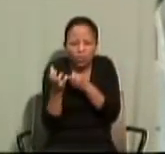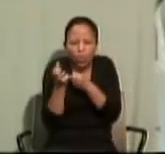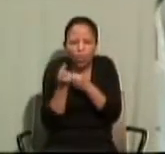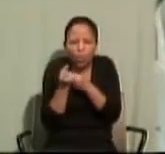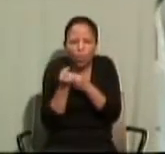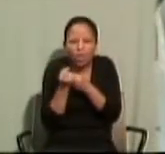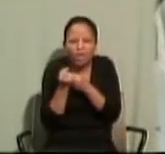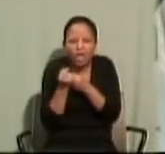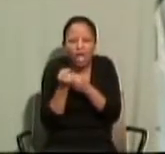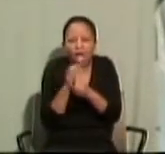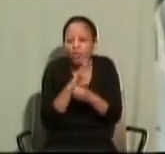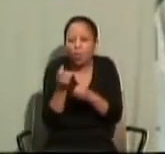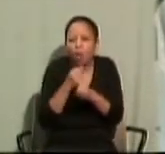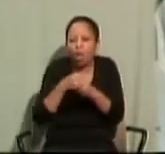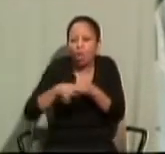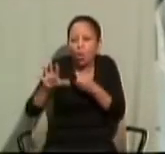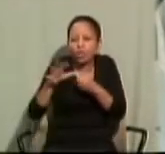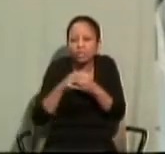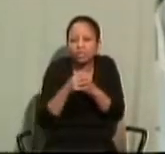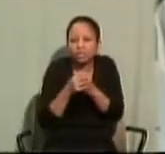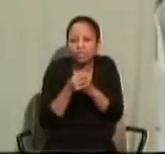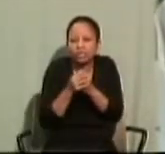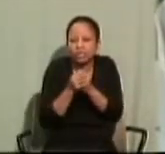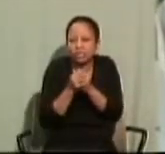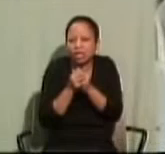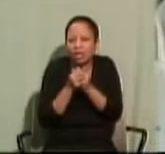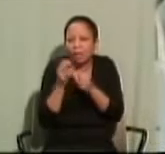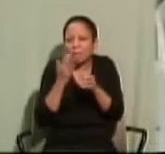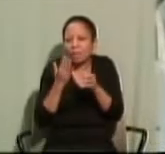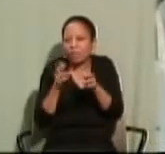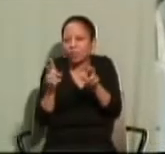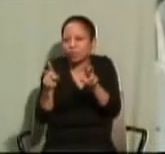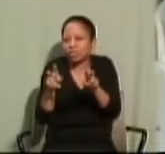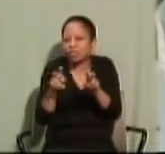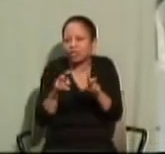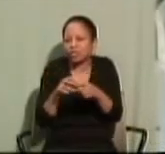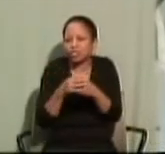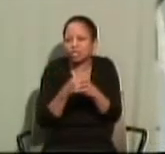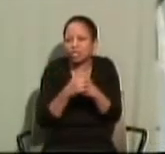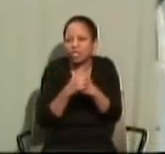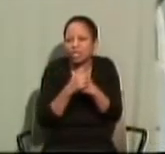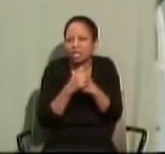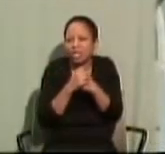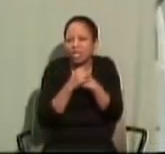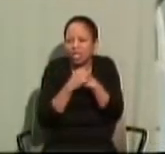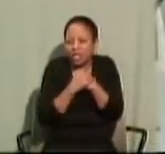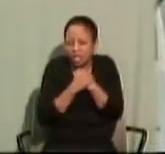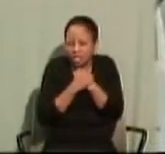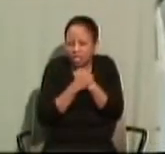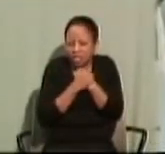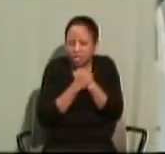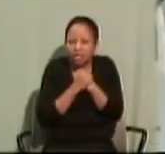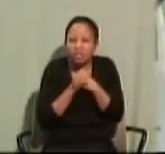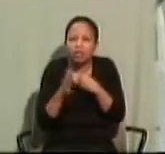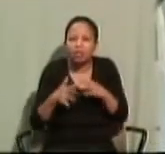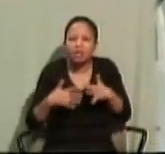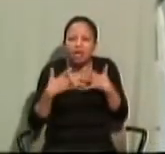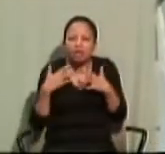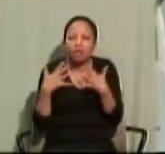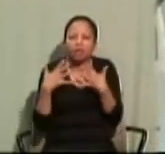perhaps a little bit selfishly, we go through life afraid.